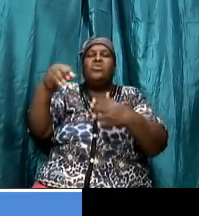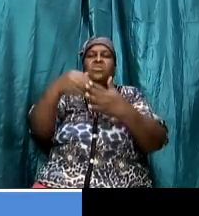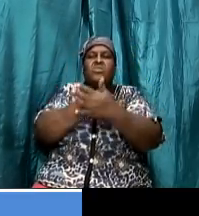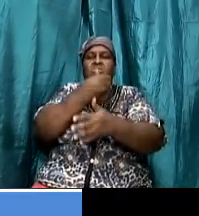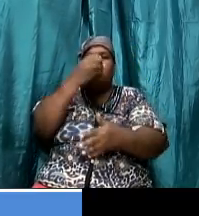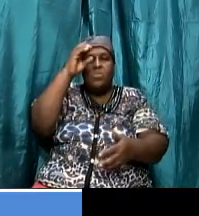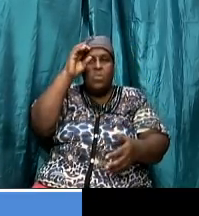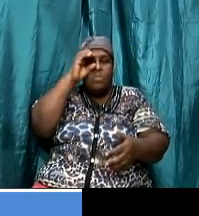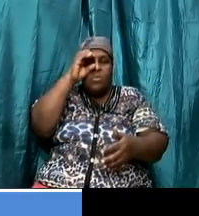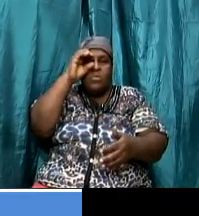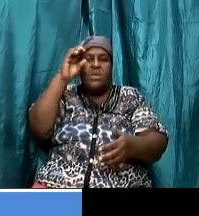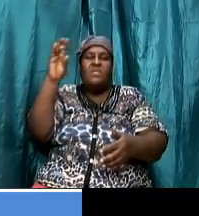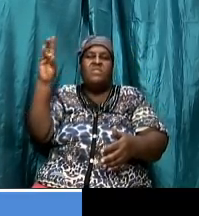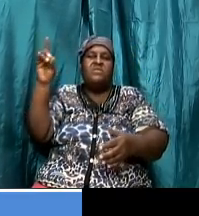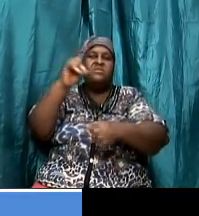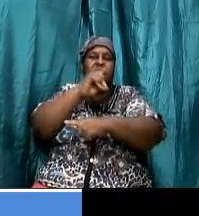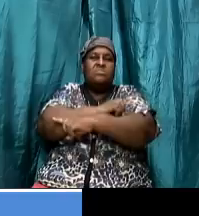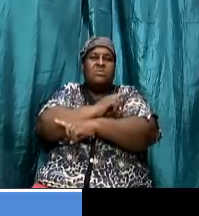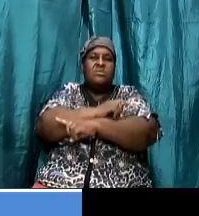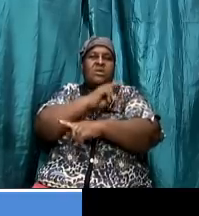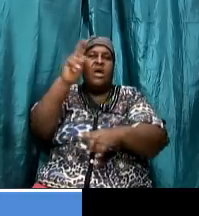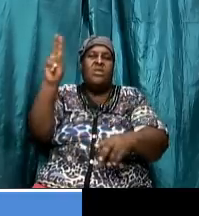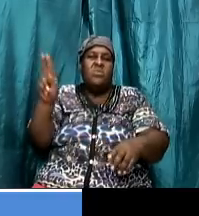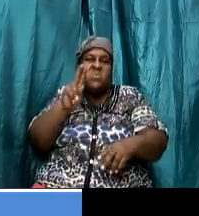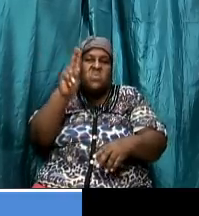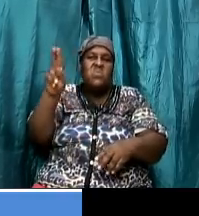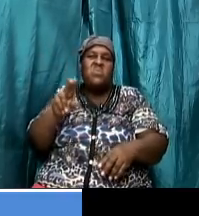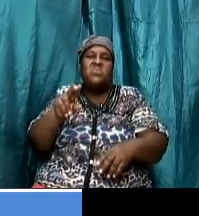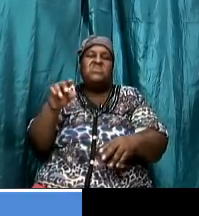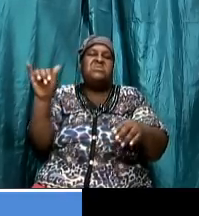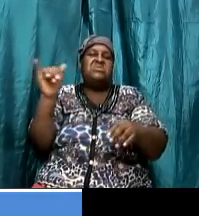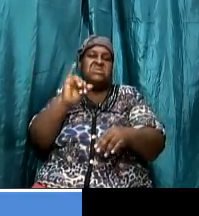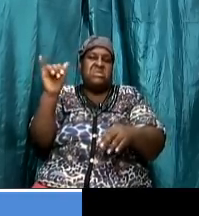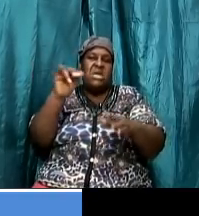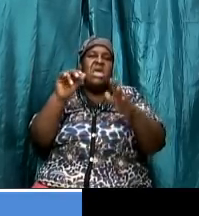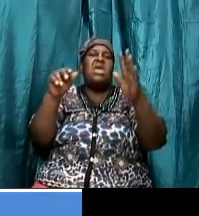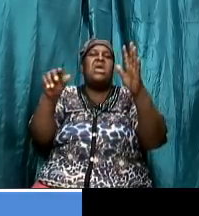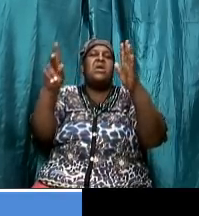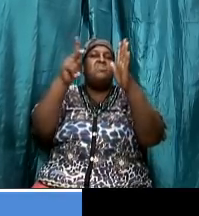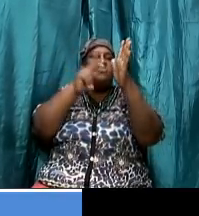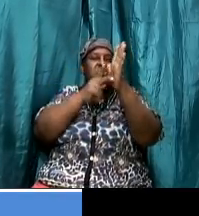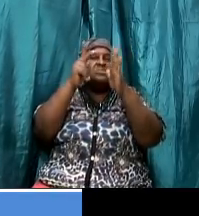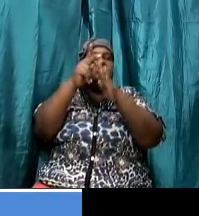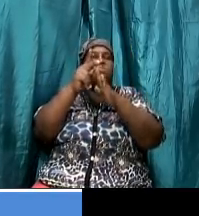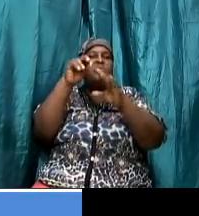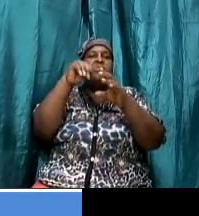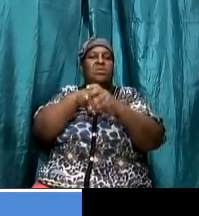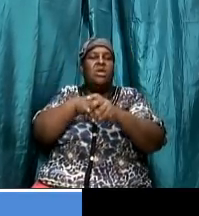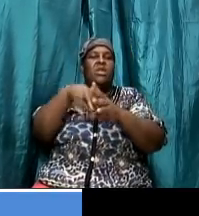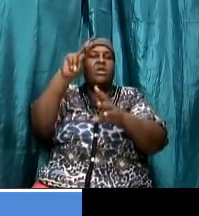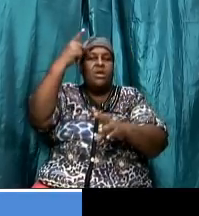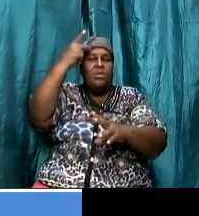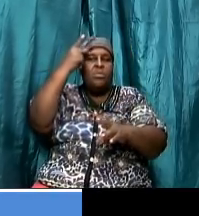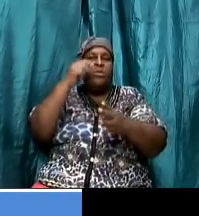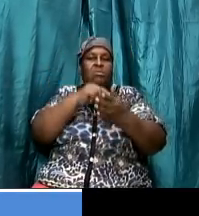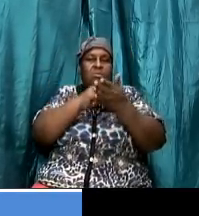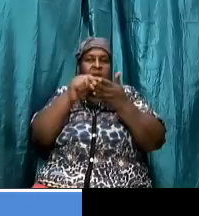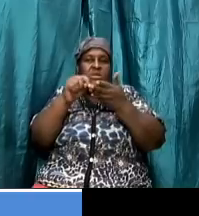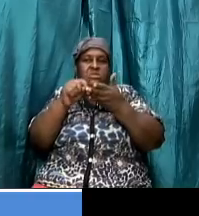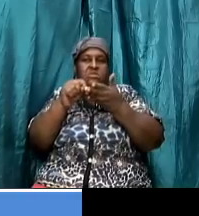sabbaths and he used that same principle in his writings the pattern was like this